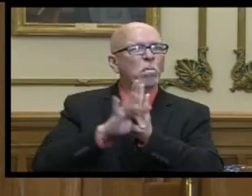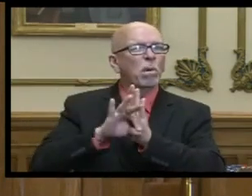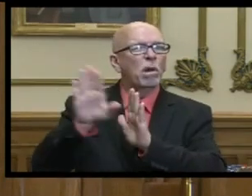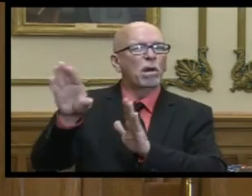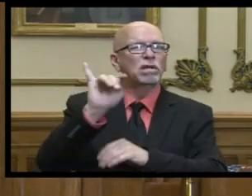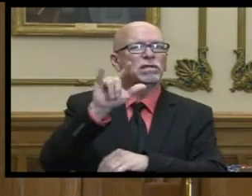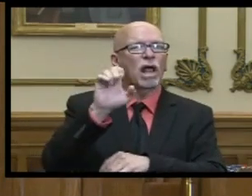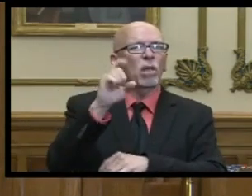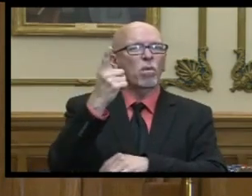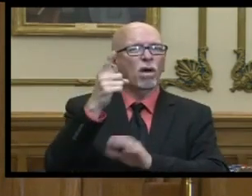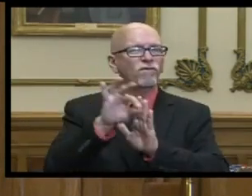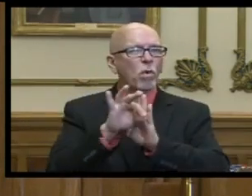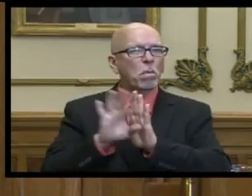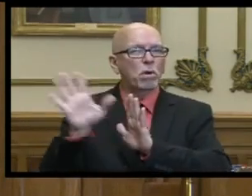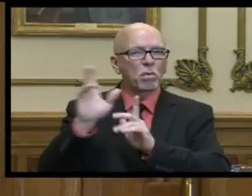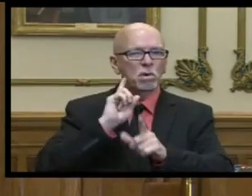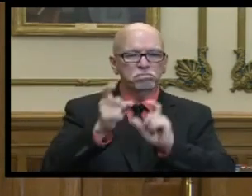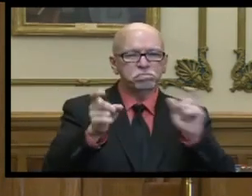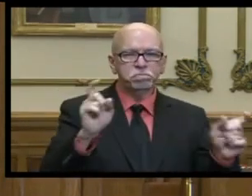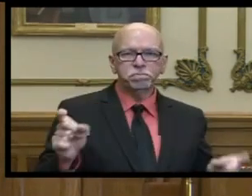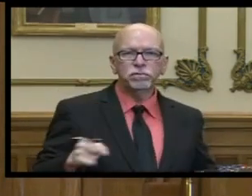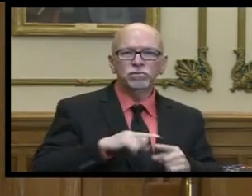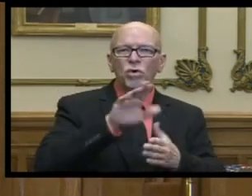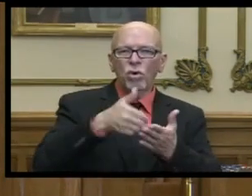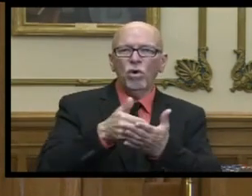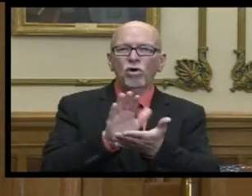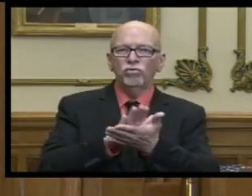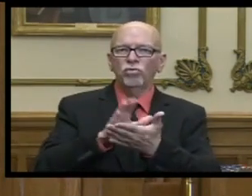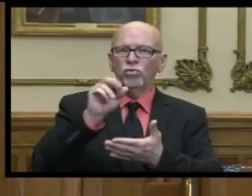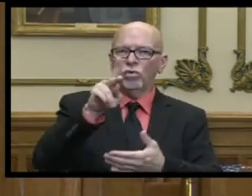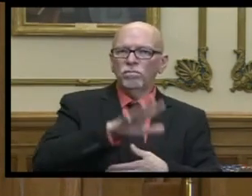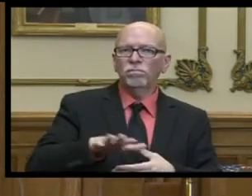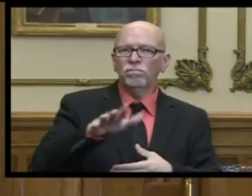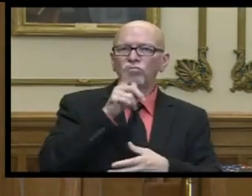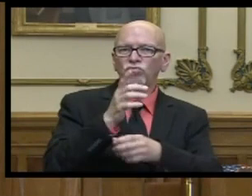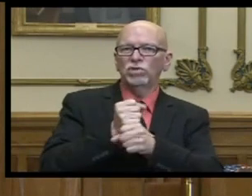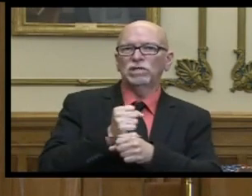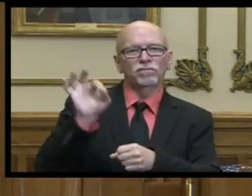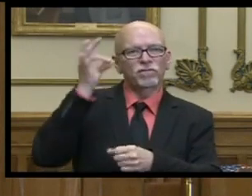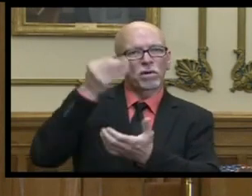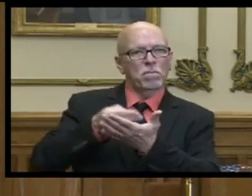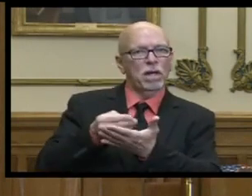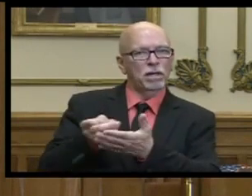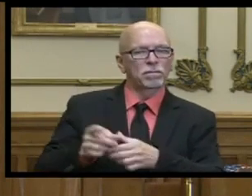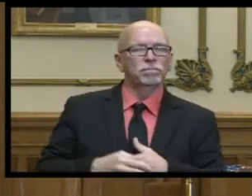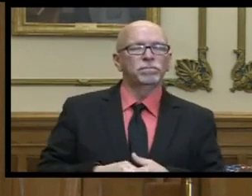title one formula to all school corporations that receive those funds